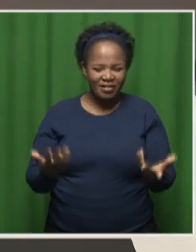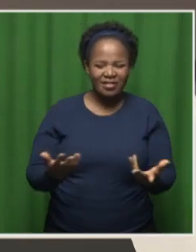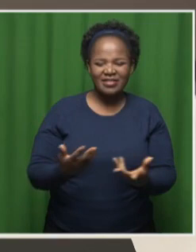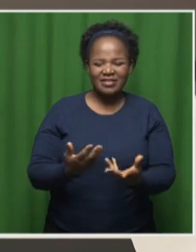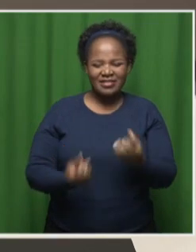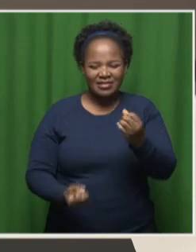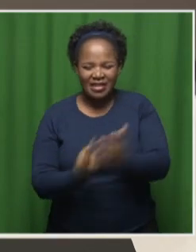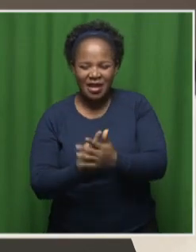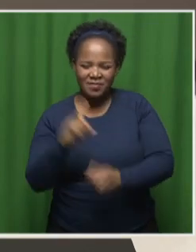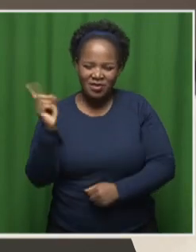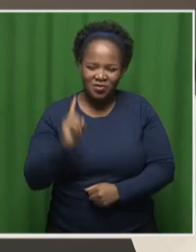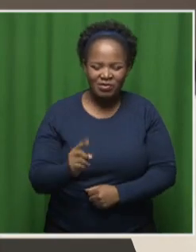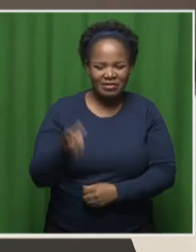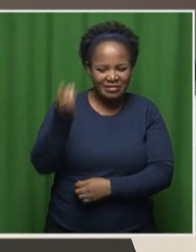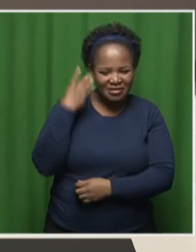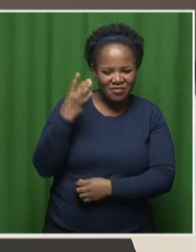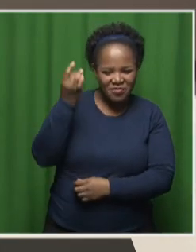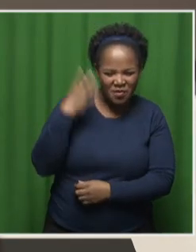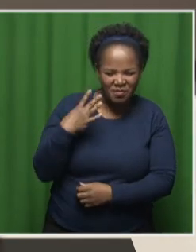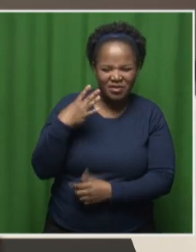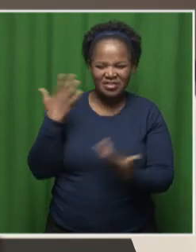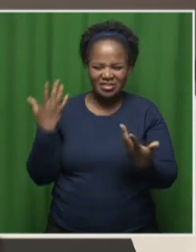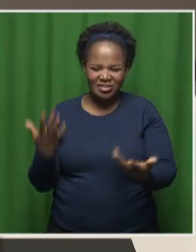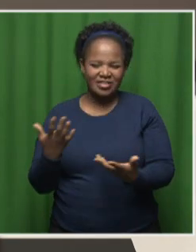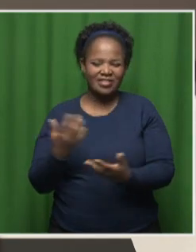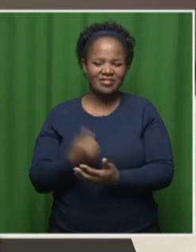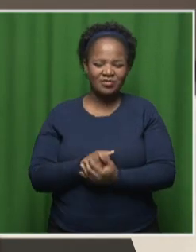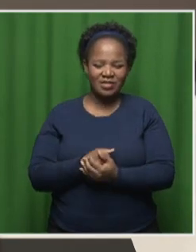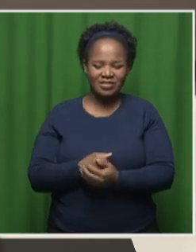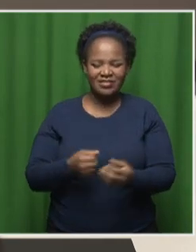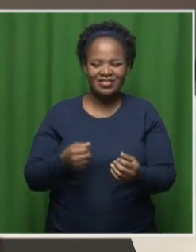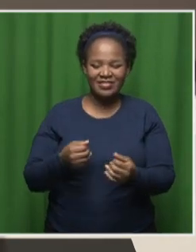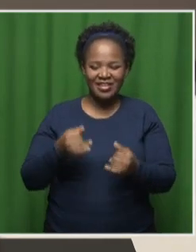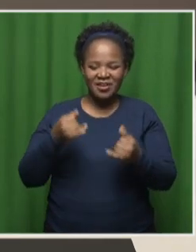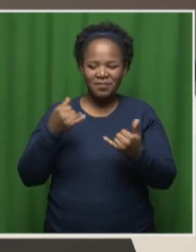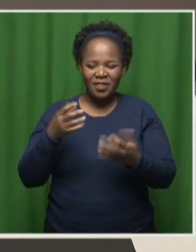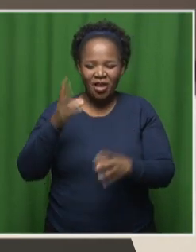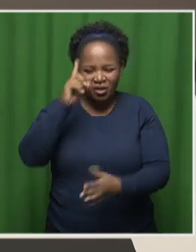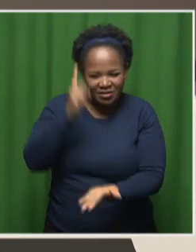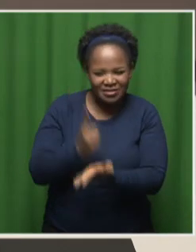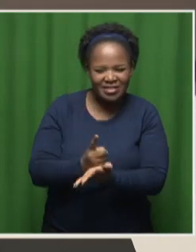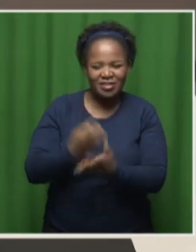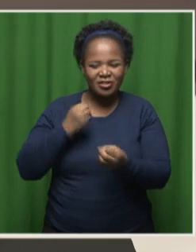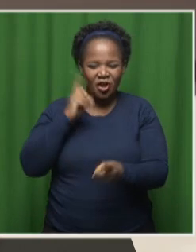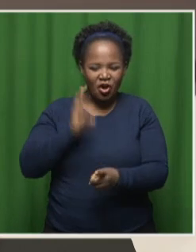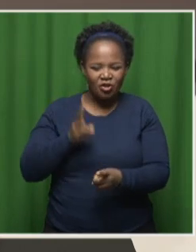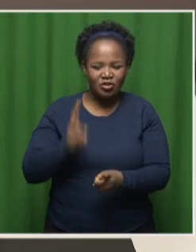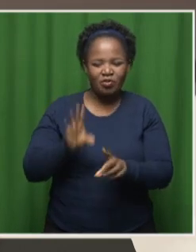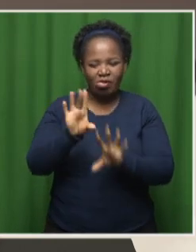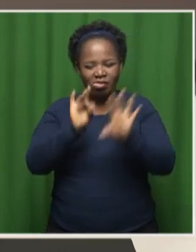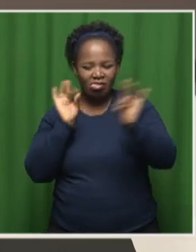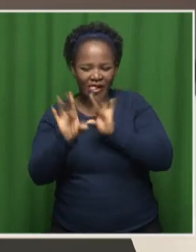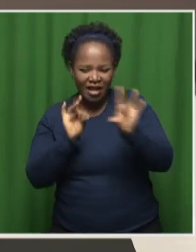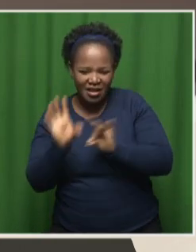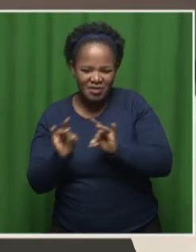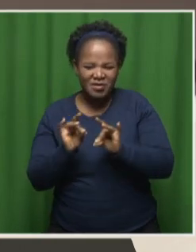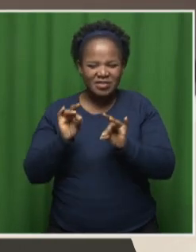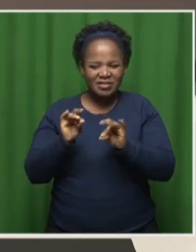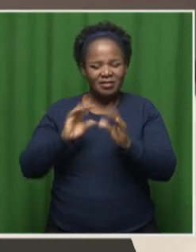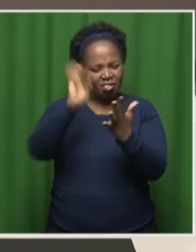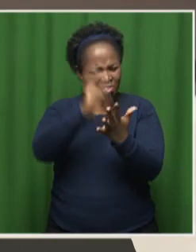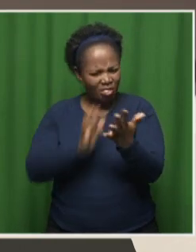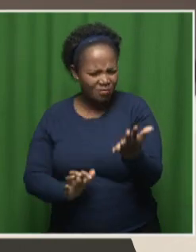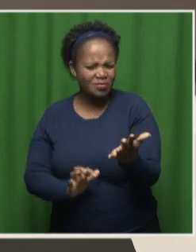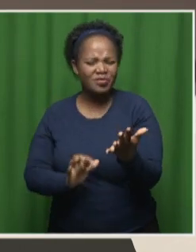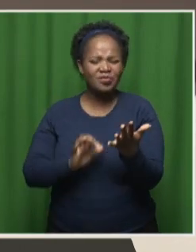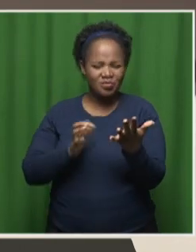And though that information would inform our RIPO rate decision, we also submitted an essay. And we're supposed to hear back